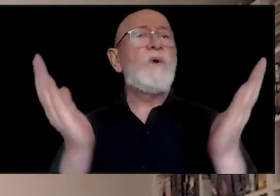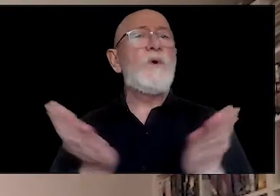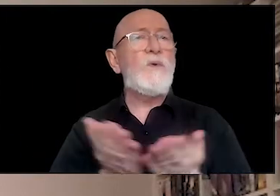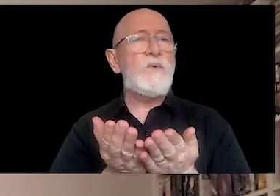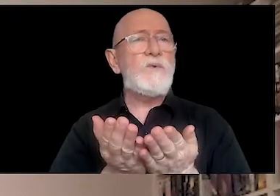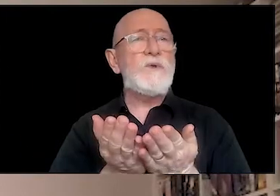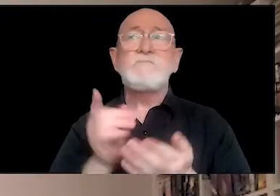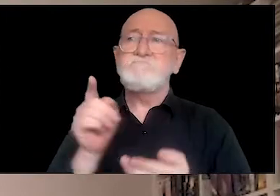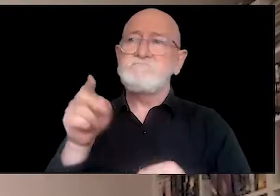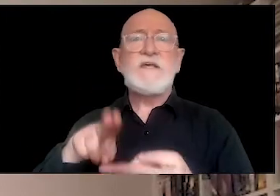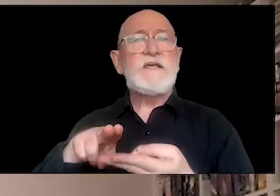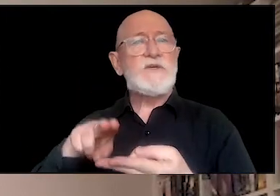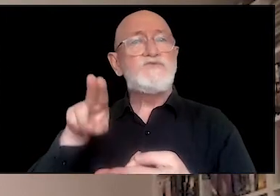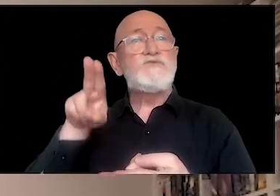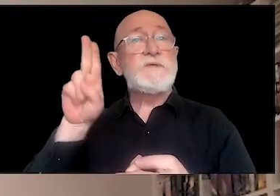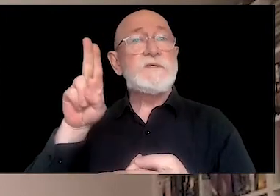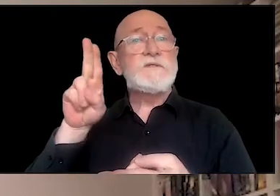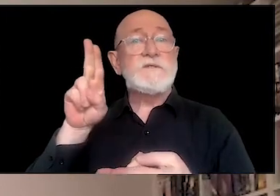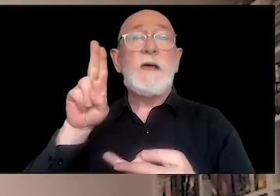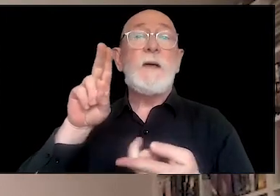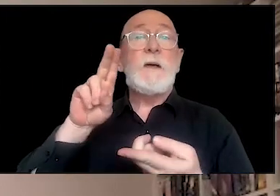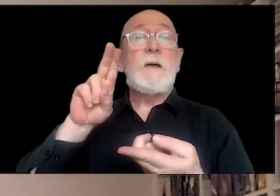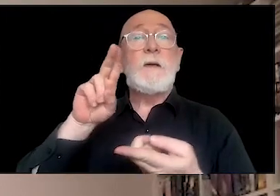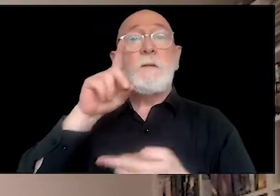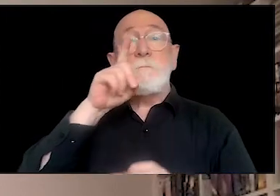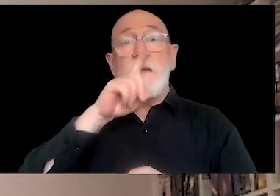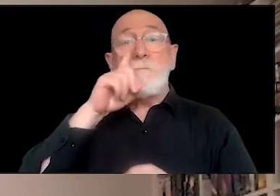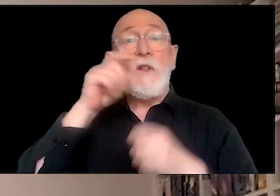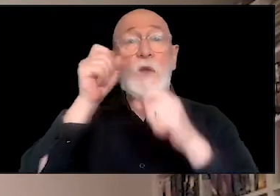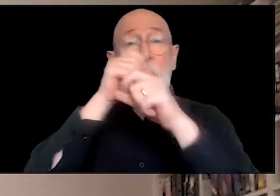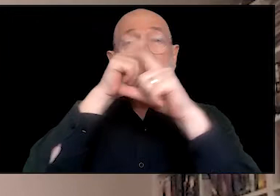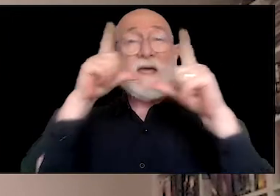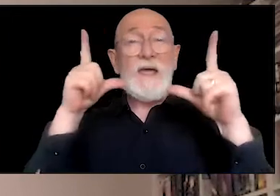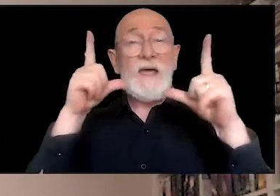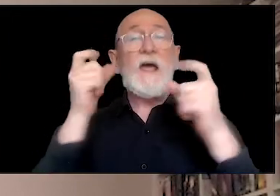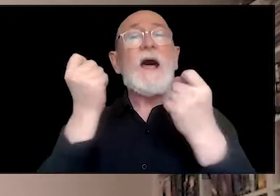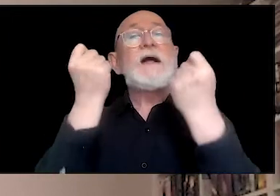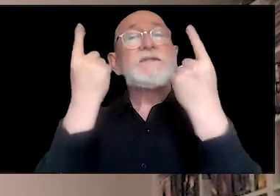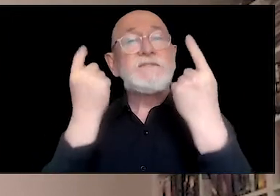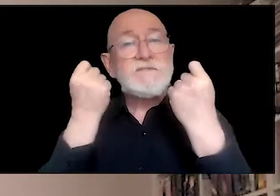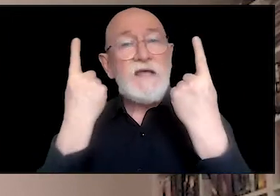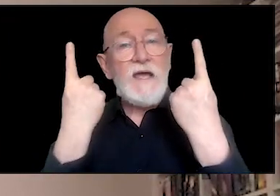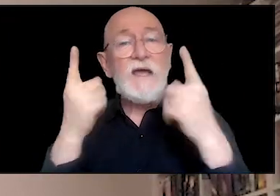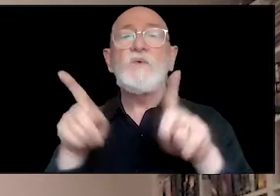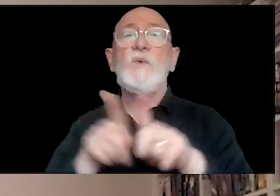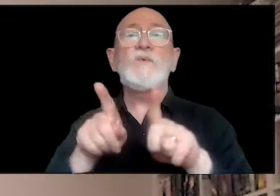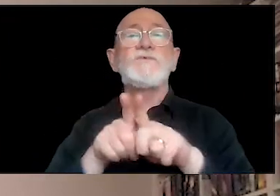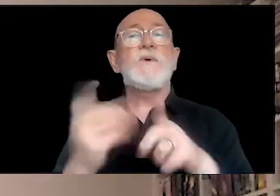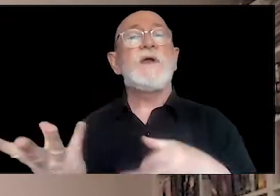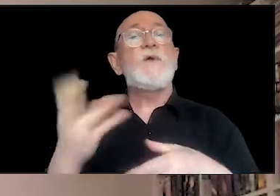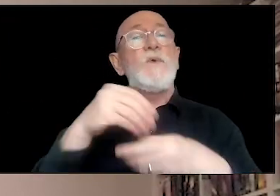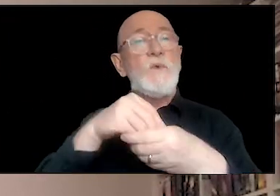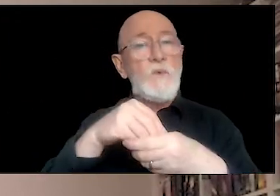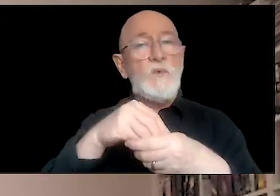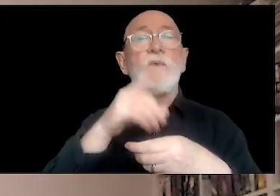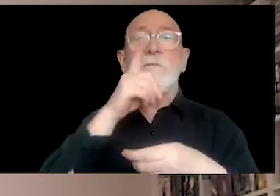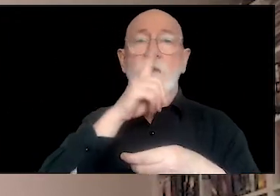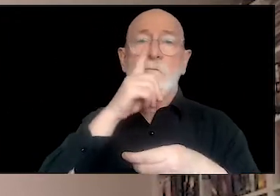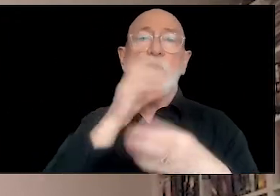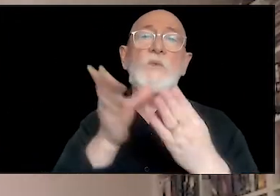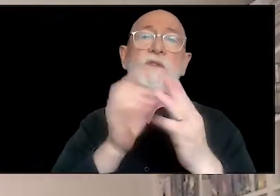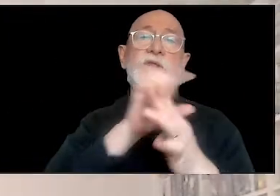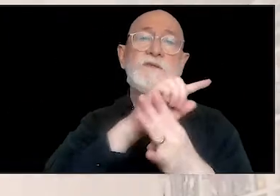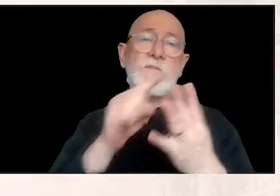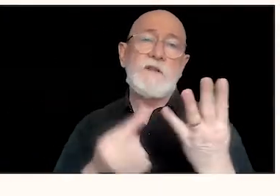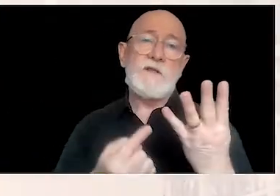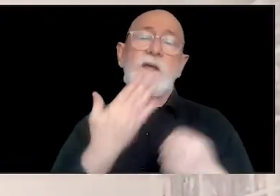as we celebrate our clients' achievements and contributions not only to ABLE Art 2021, but to the community each and